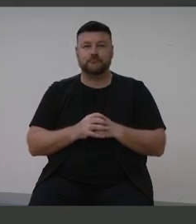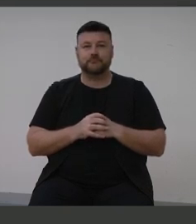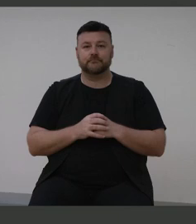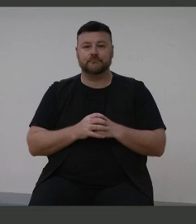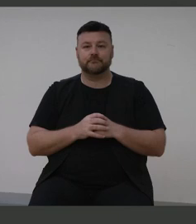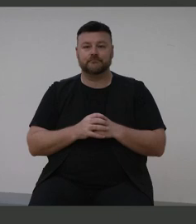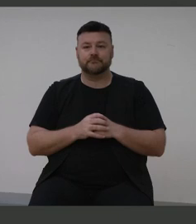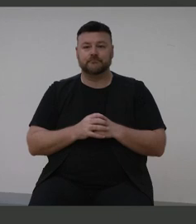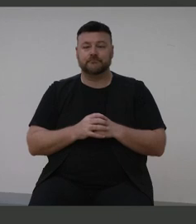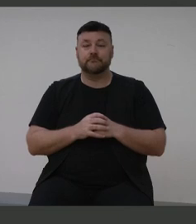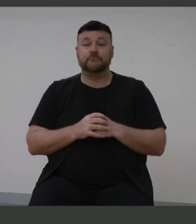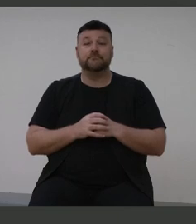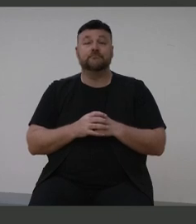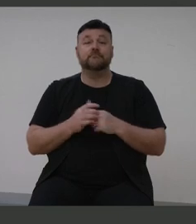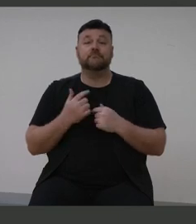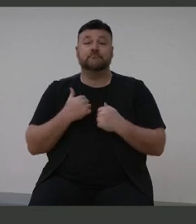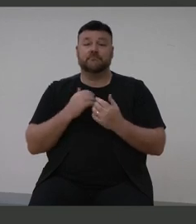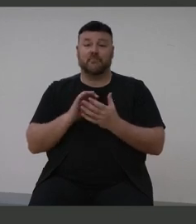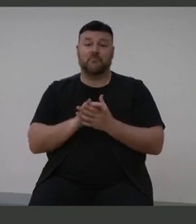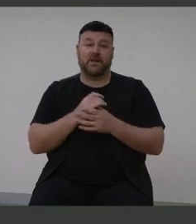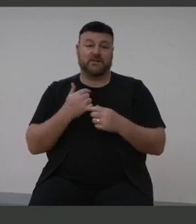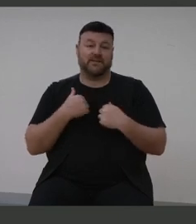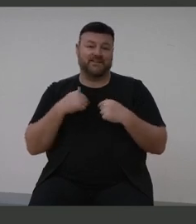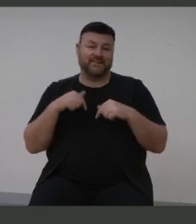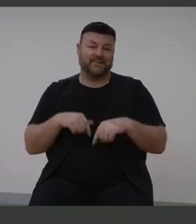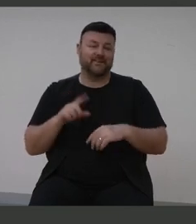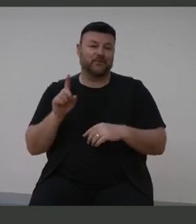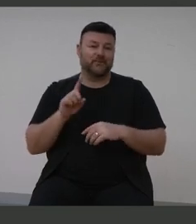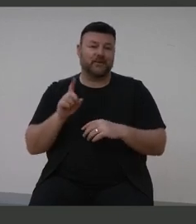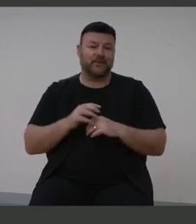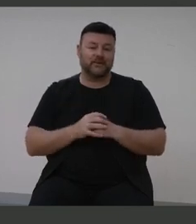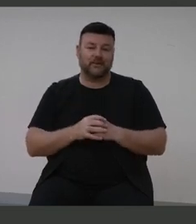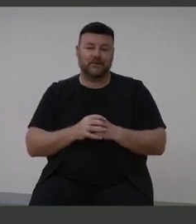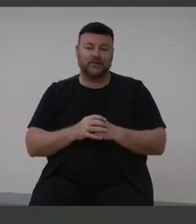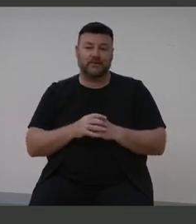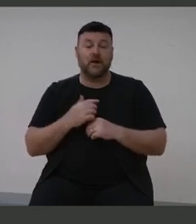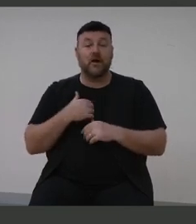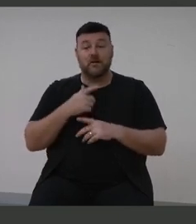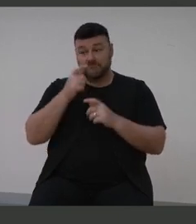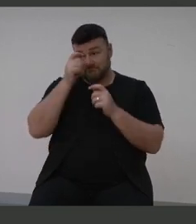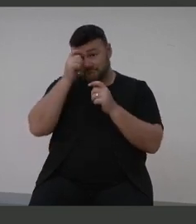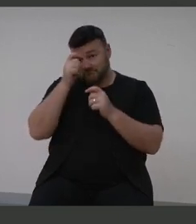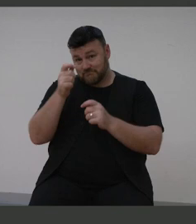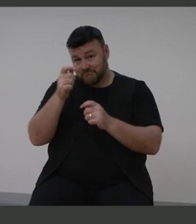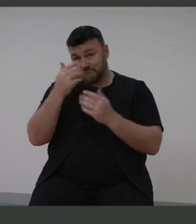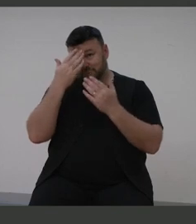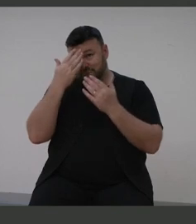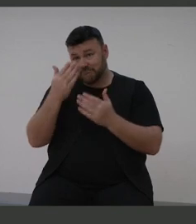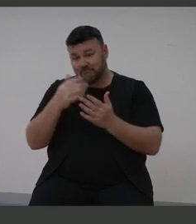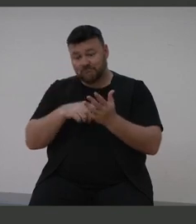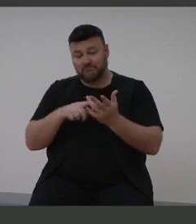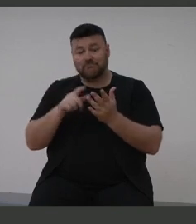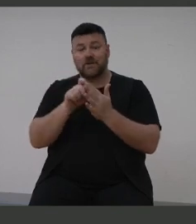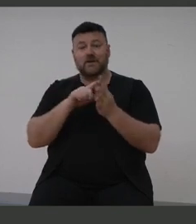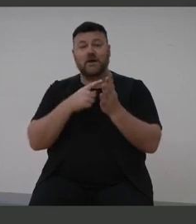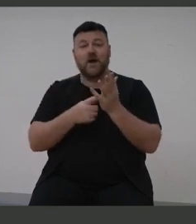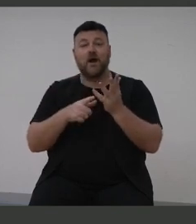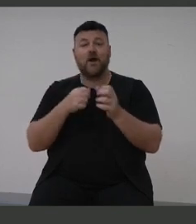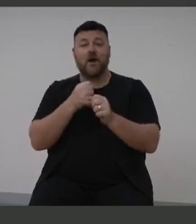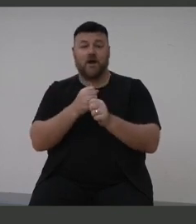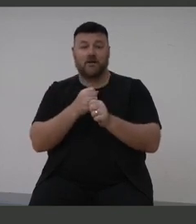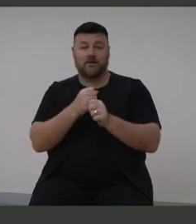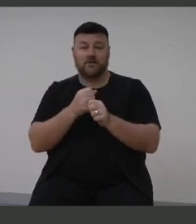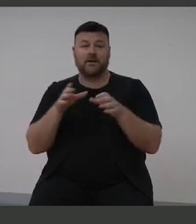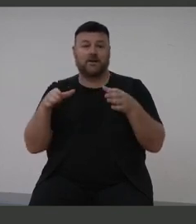Well, it's a pleasure to be here today. And I'd like to pay my respects also to the derogation and